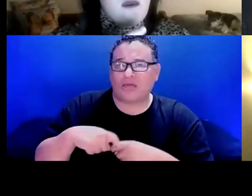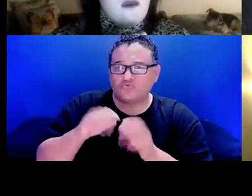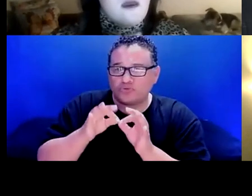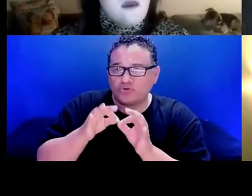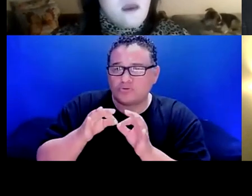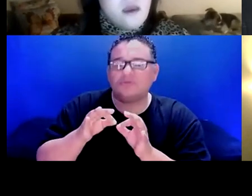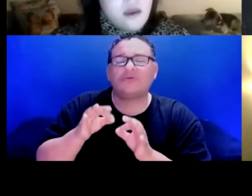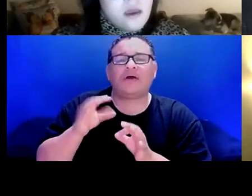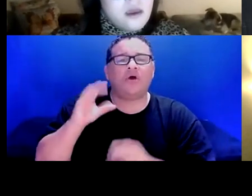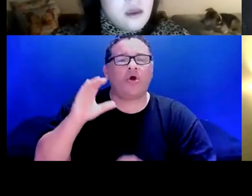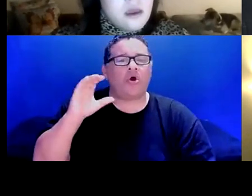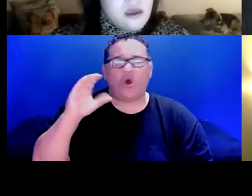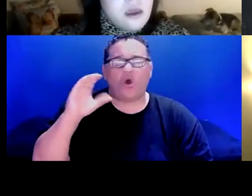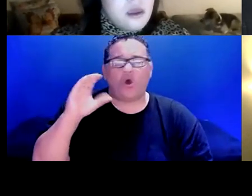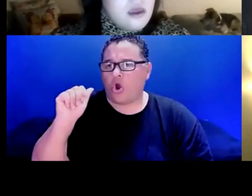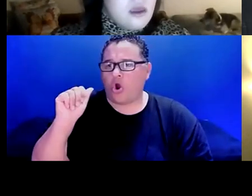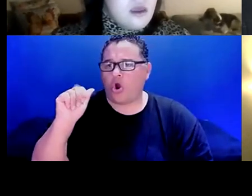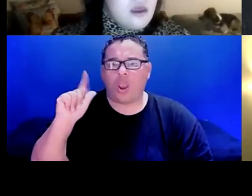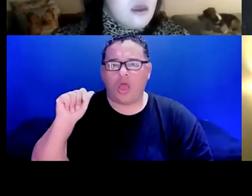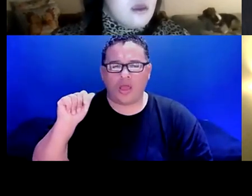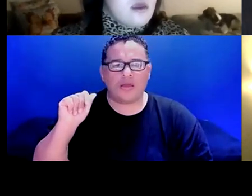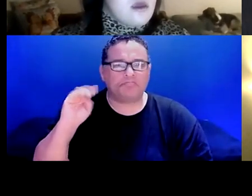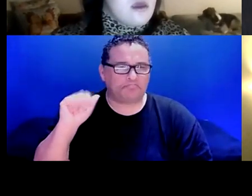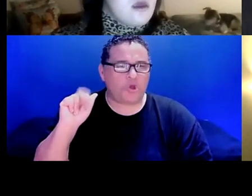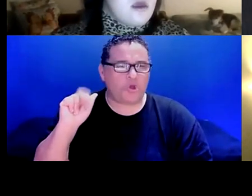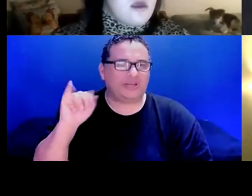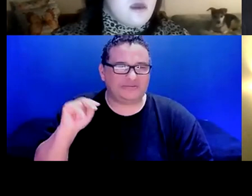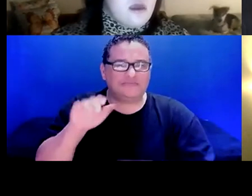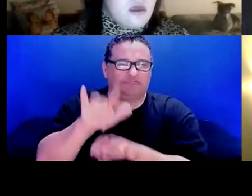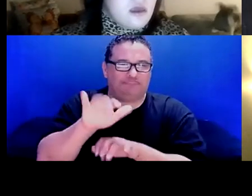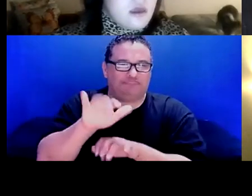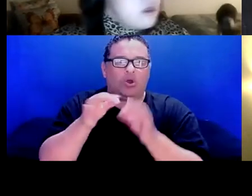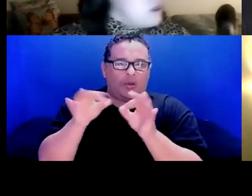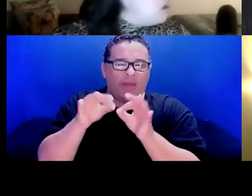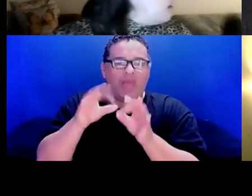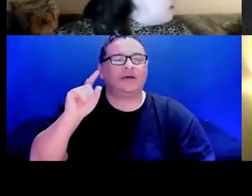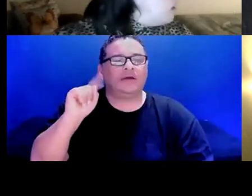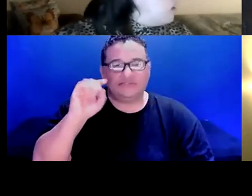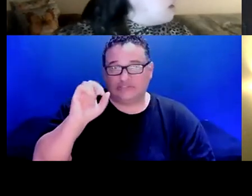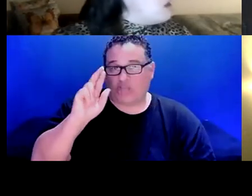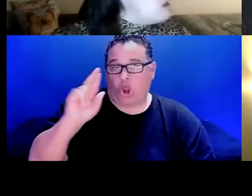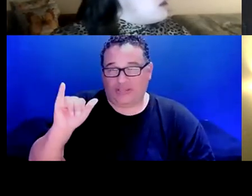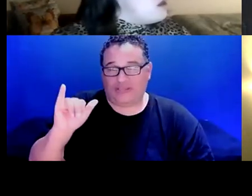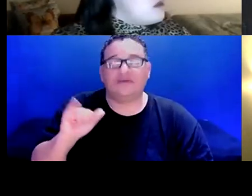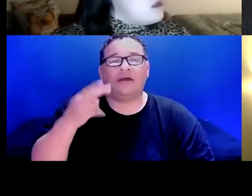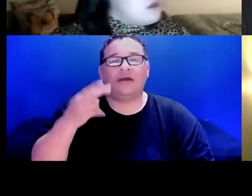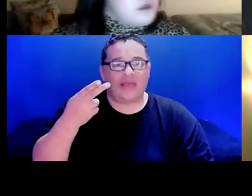Carla Martin, who did our closed captioning this evening. Terry Hayes and Lee Bradley for the ASL interpretation.